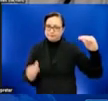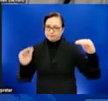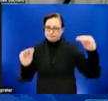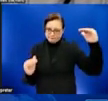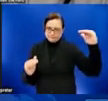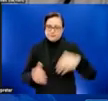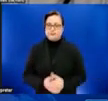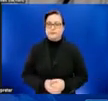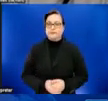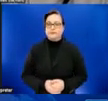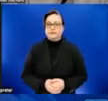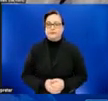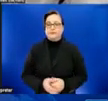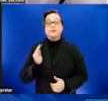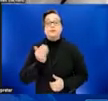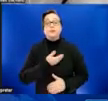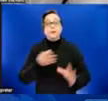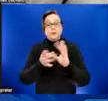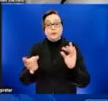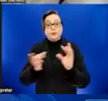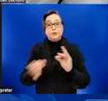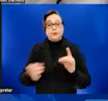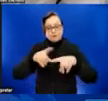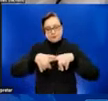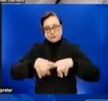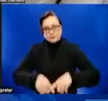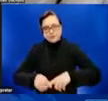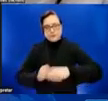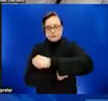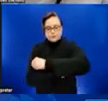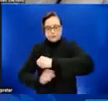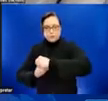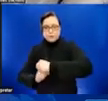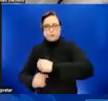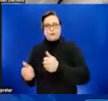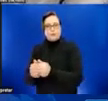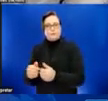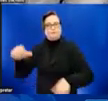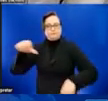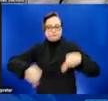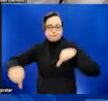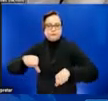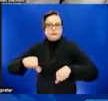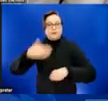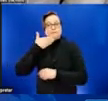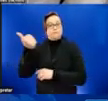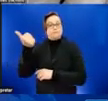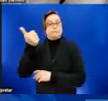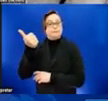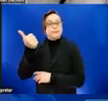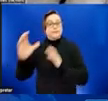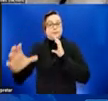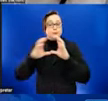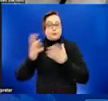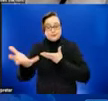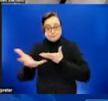Our messages are grounded in the science as well as best practices in communications to ensure those who